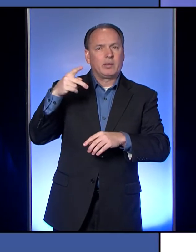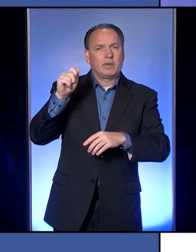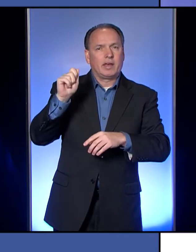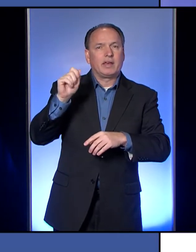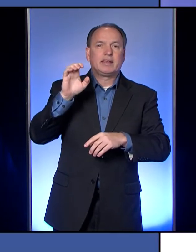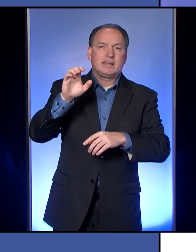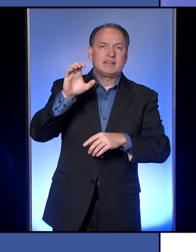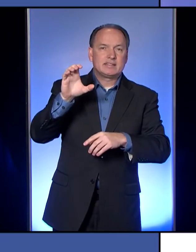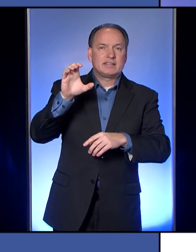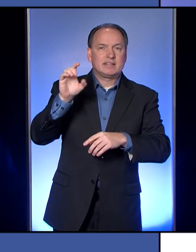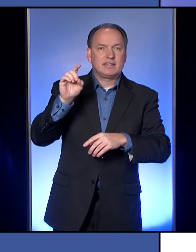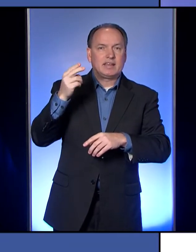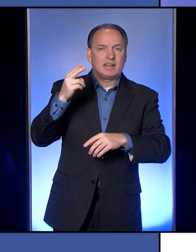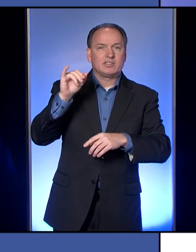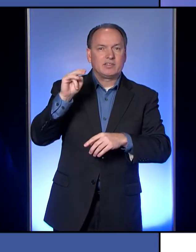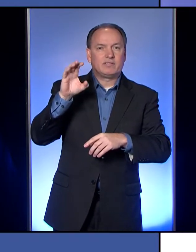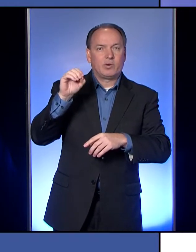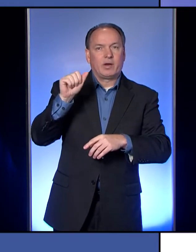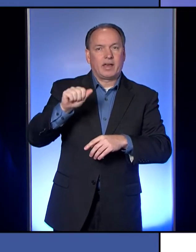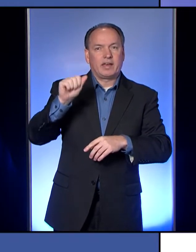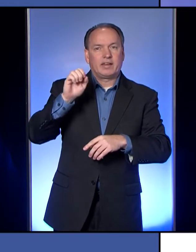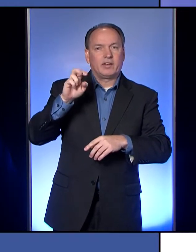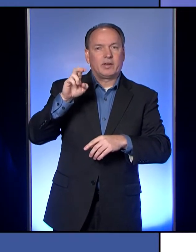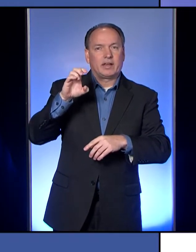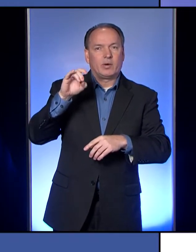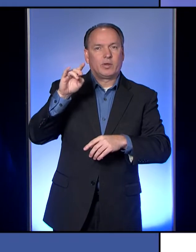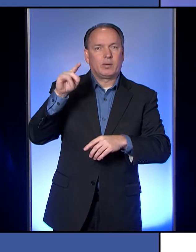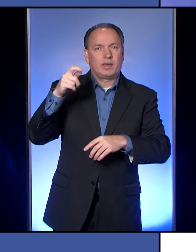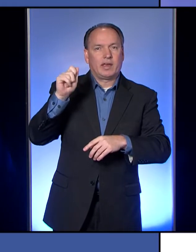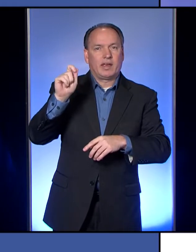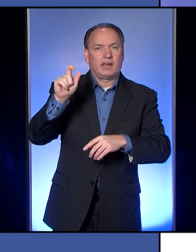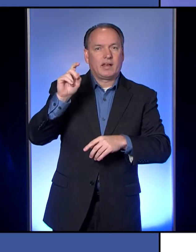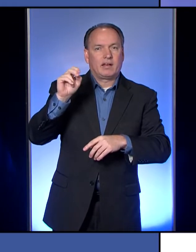actually ECDH info at eriecountypa.gov.